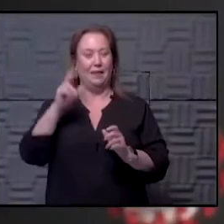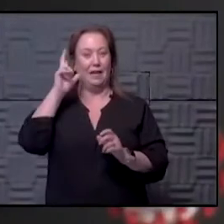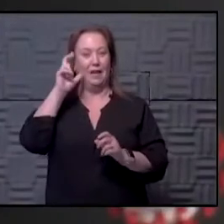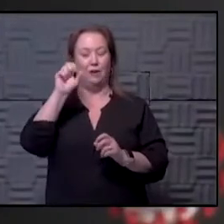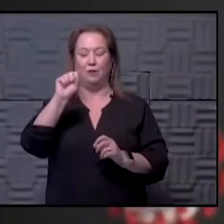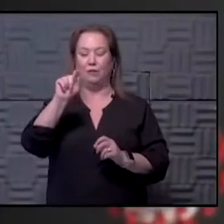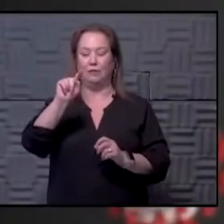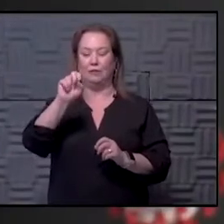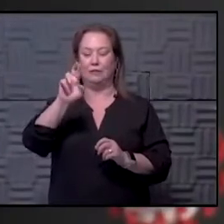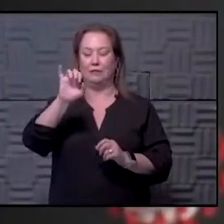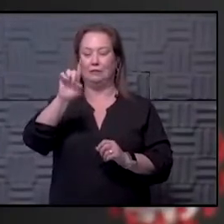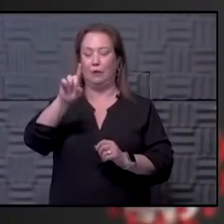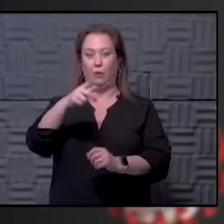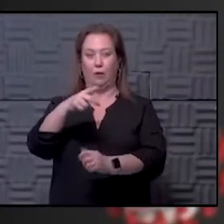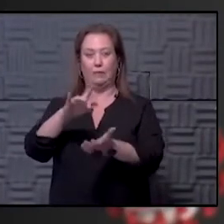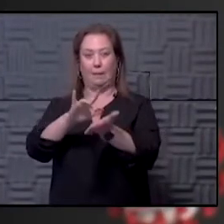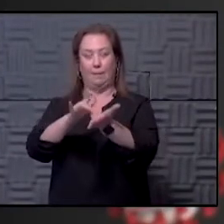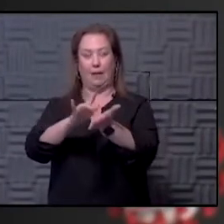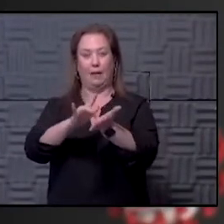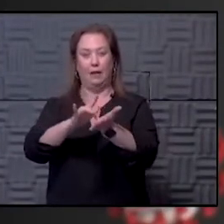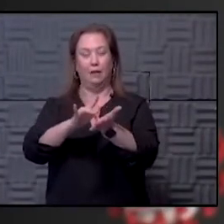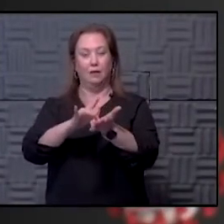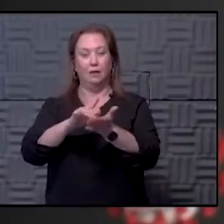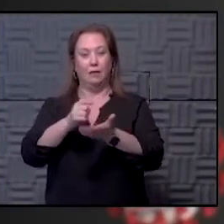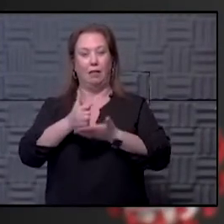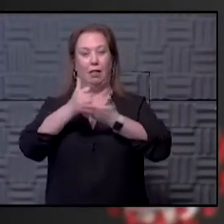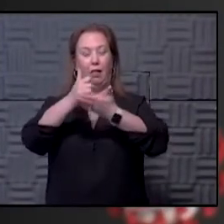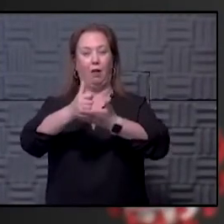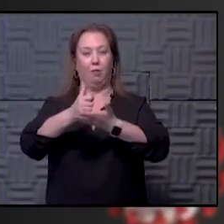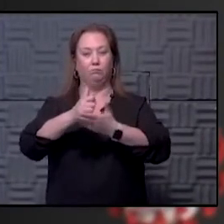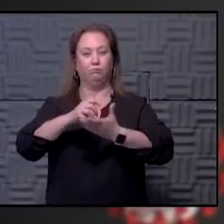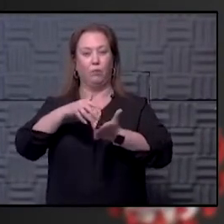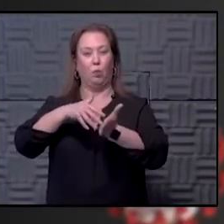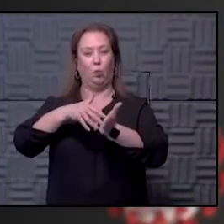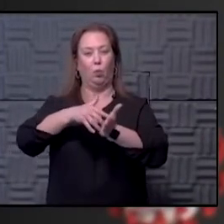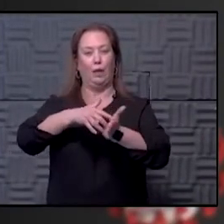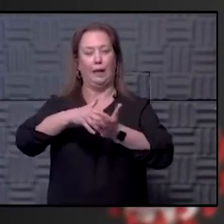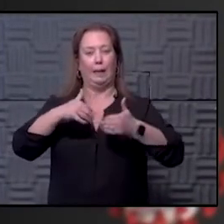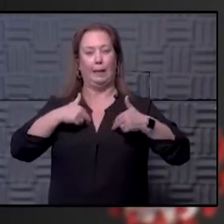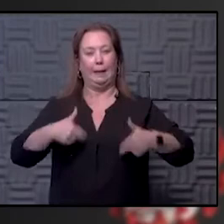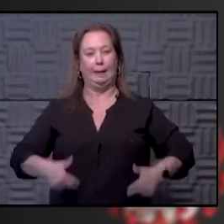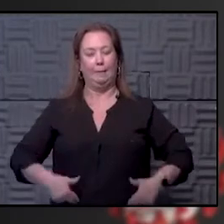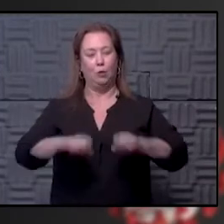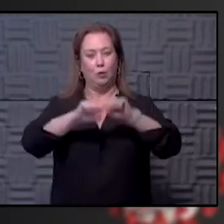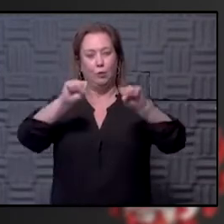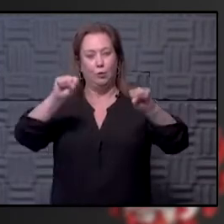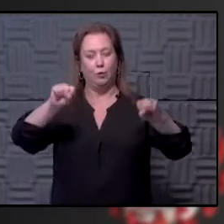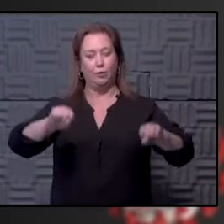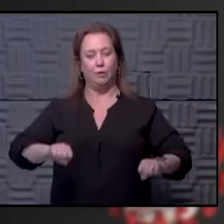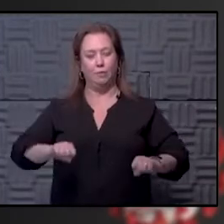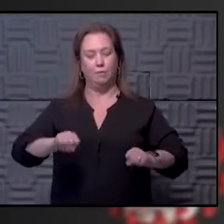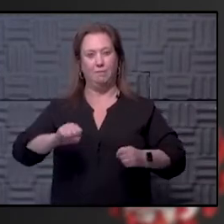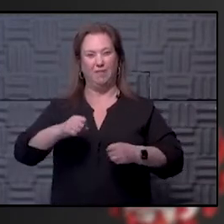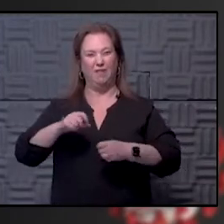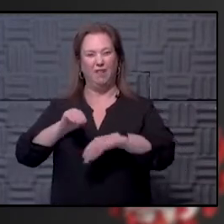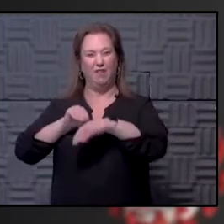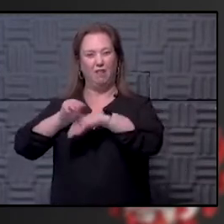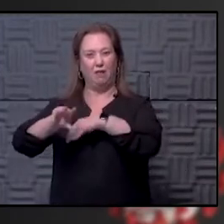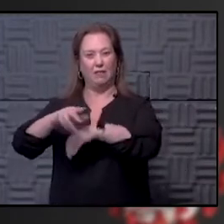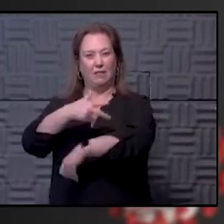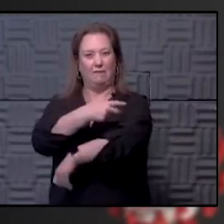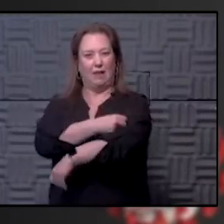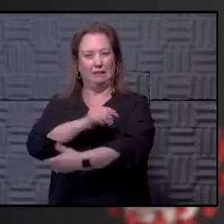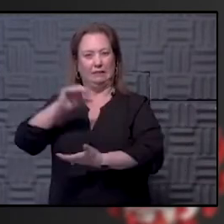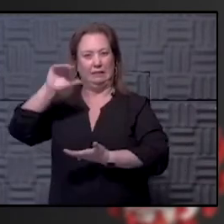steroids medications to treat compromised immune systems make the shots less effective. Is that true? Should I stop taking them until fully